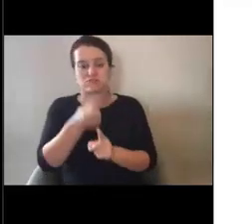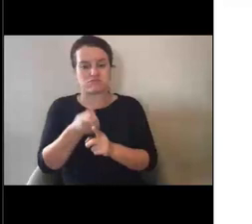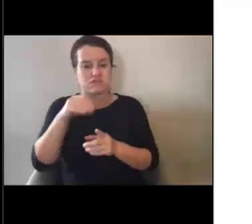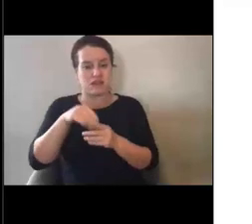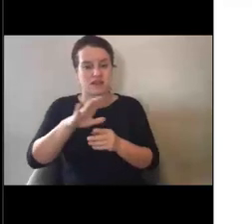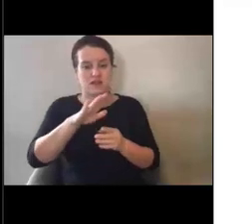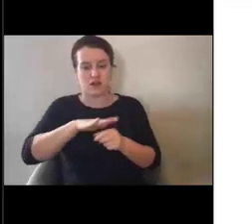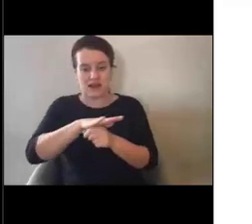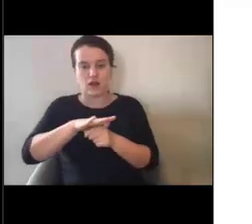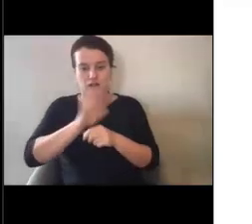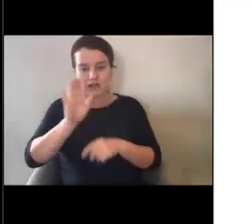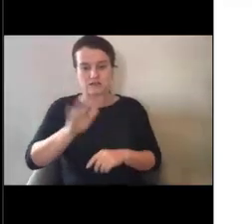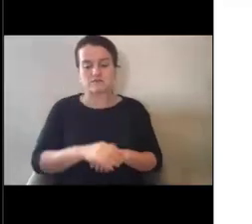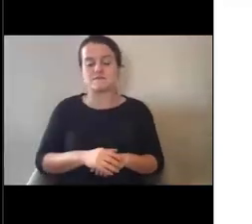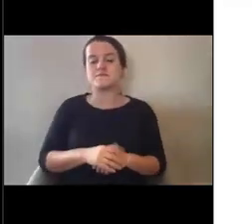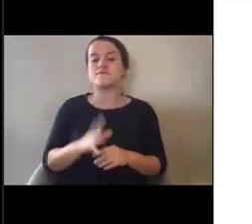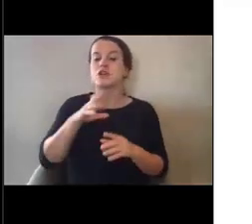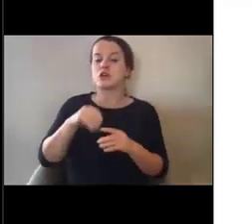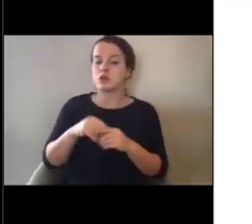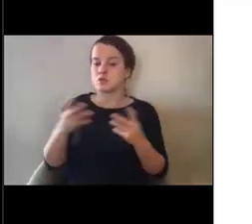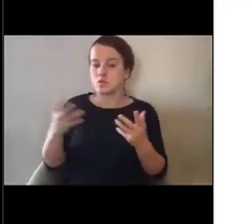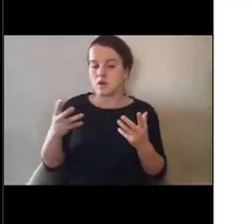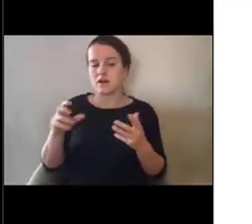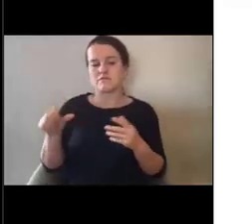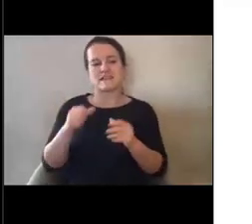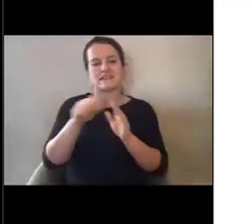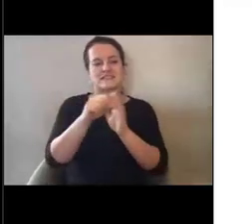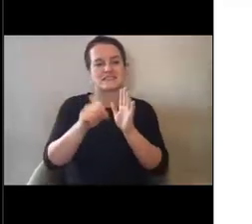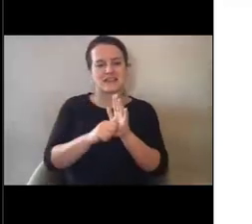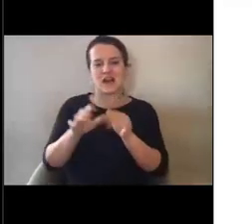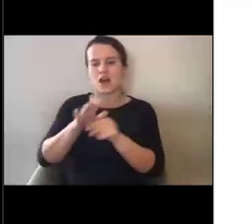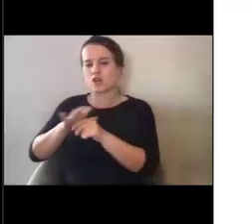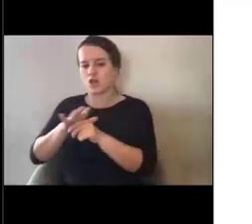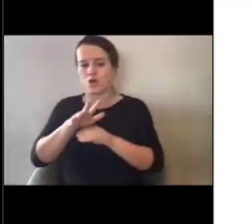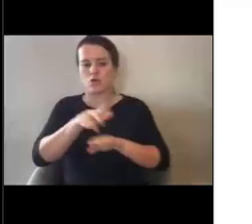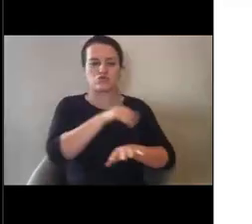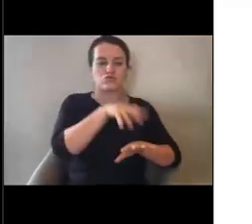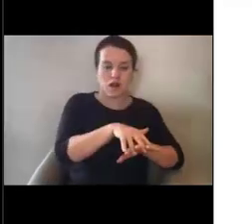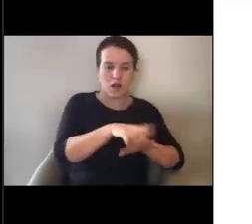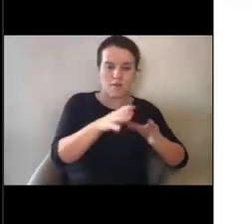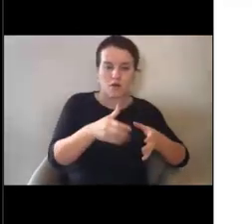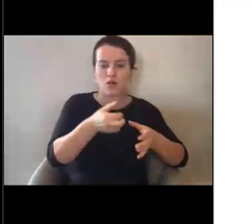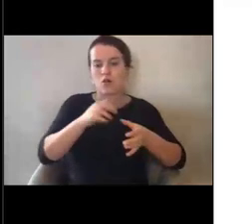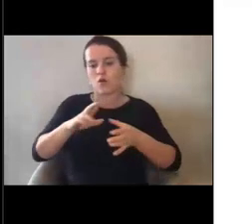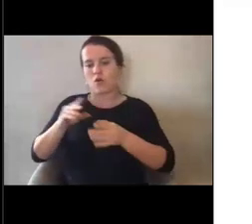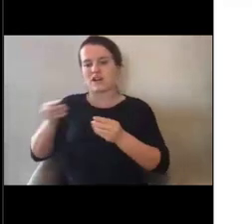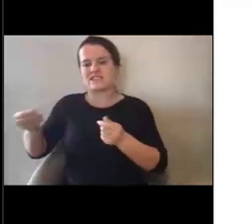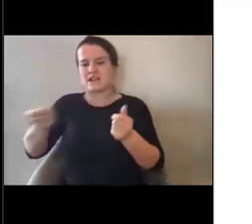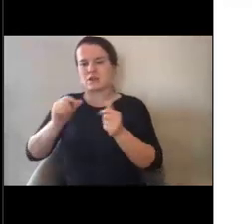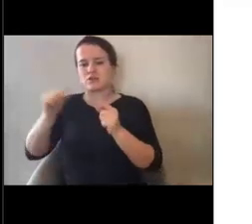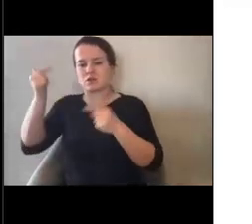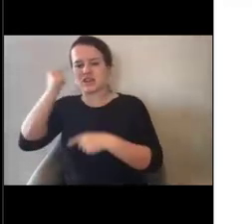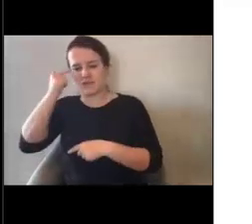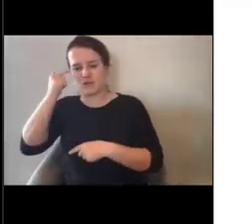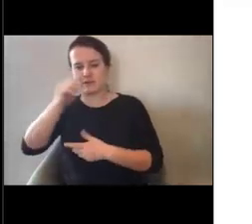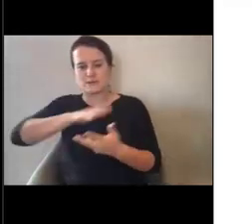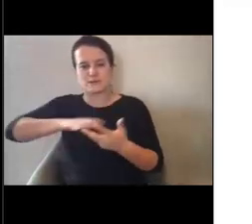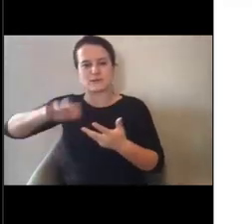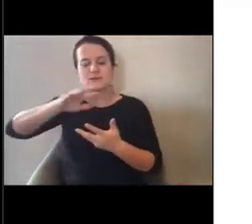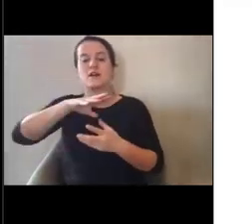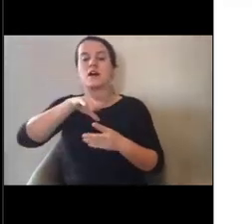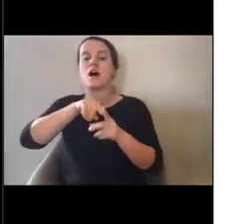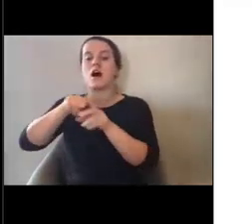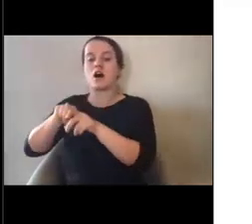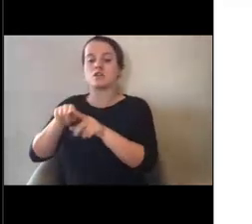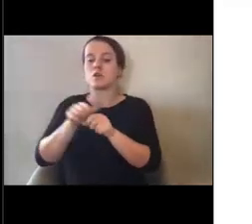designated areas. And that includes any state, local, tribal, or territorial governmental entity, as well as